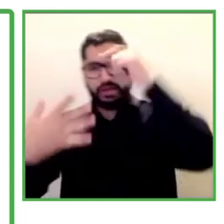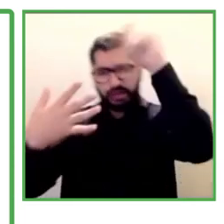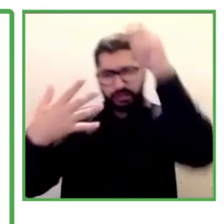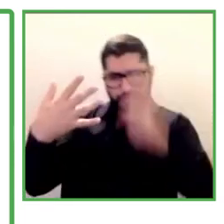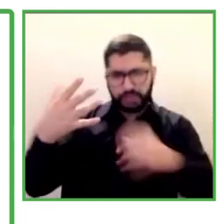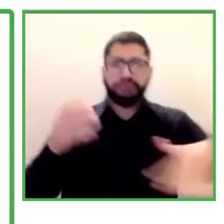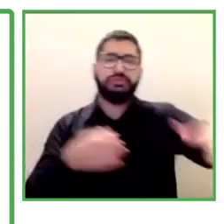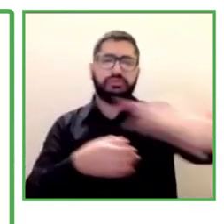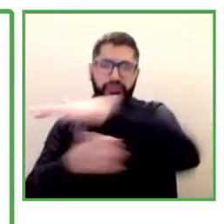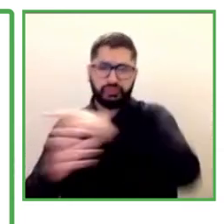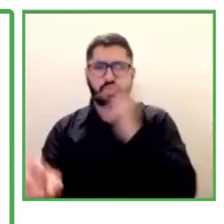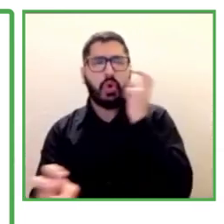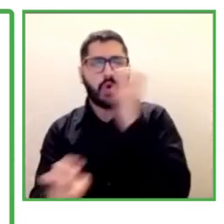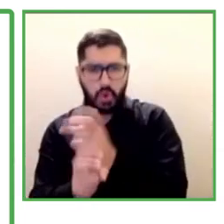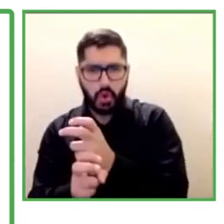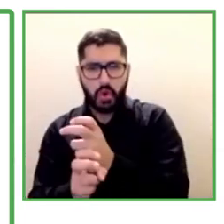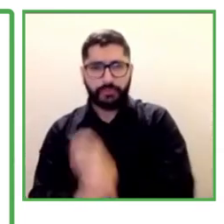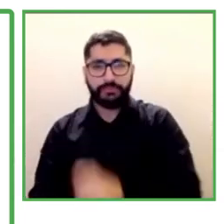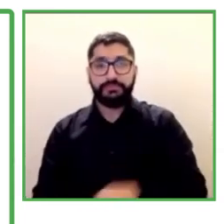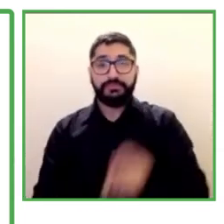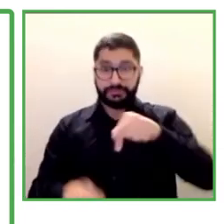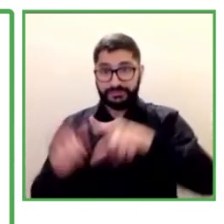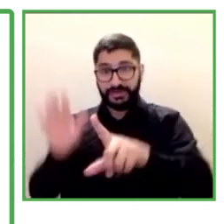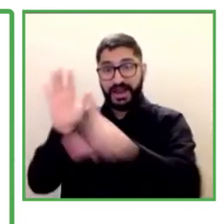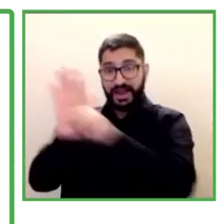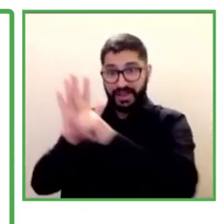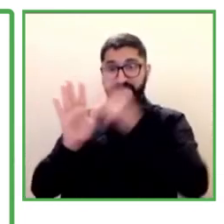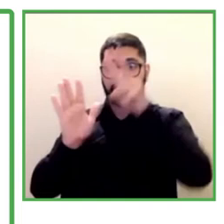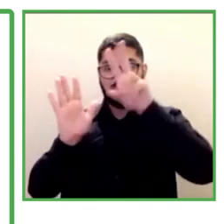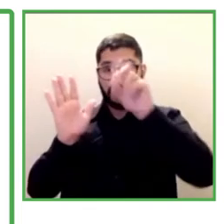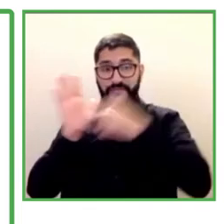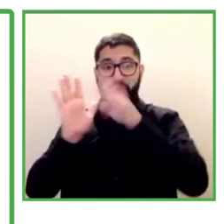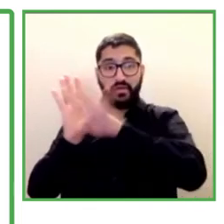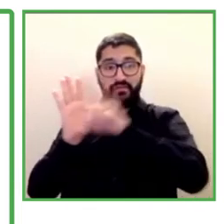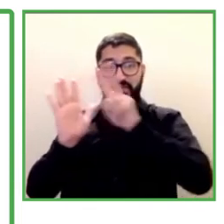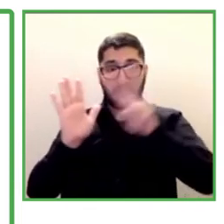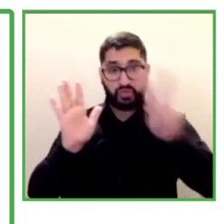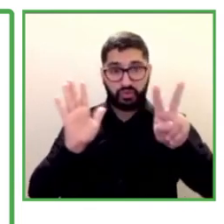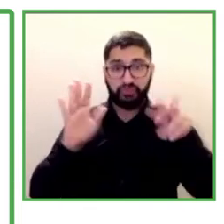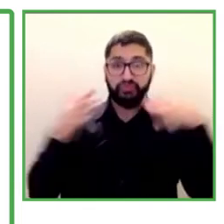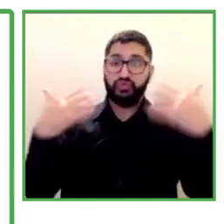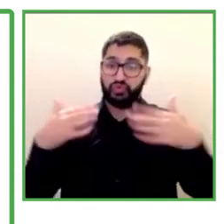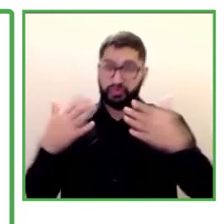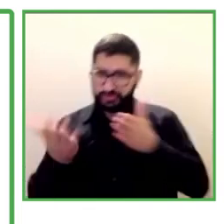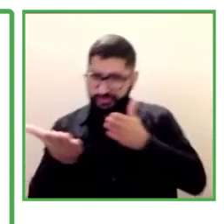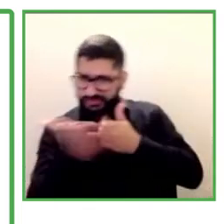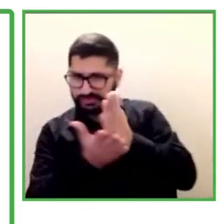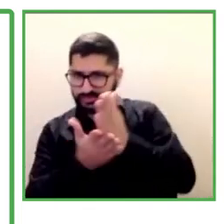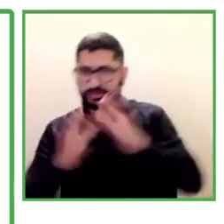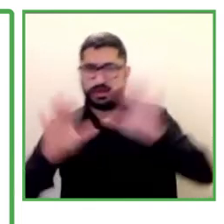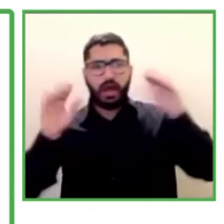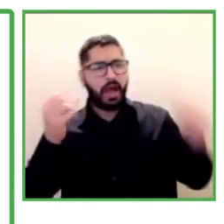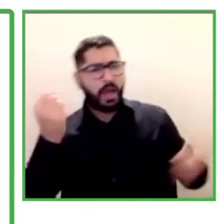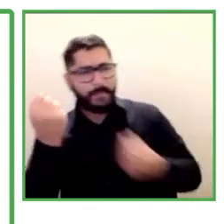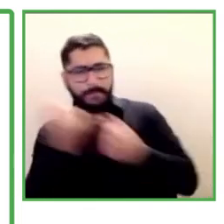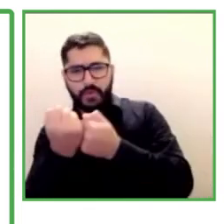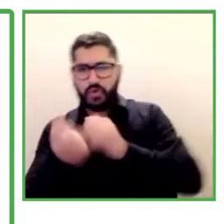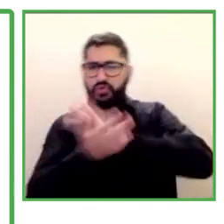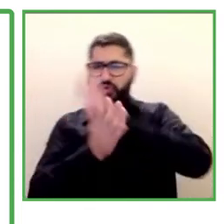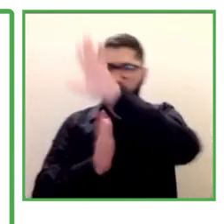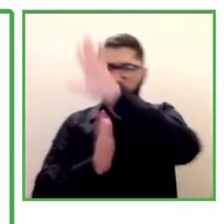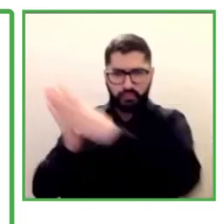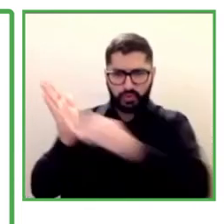law 20,422 has had to support all of this model, the work in the